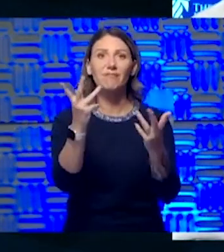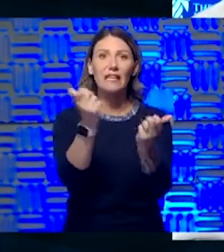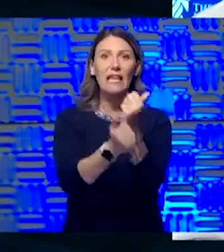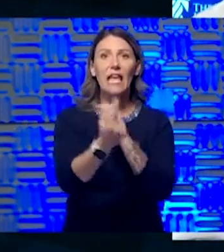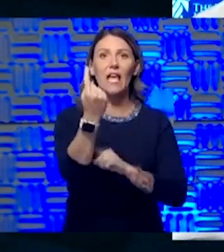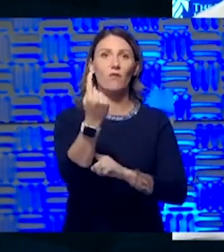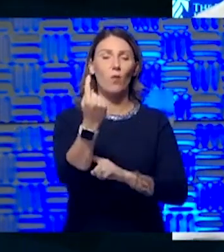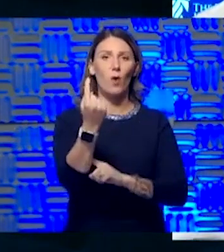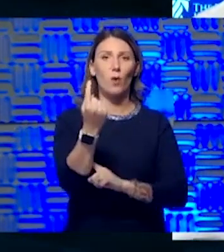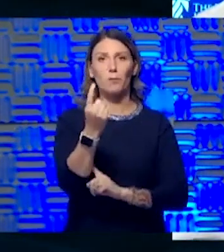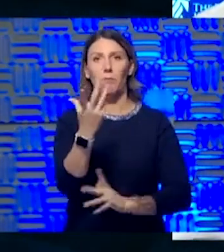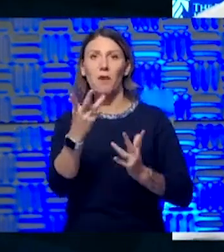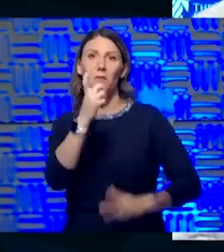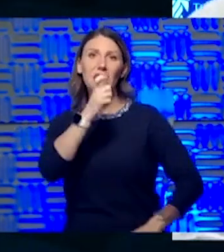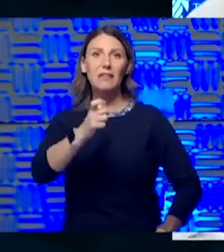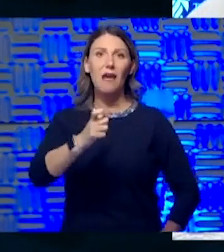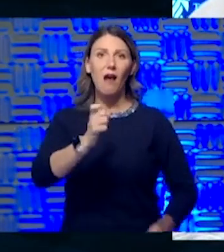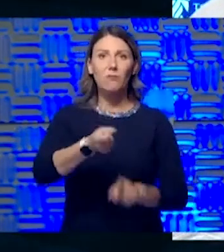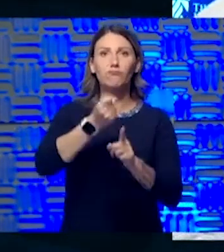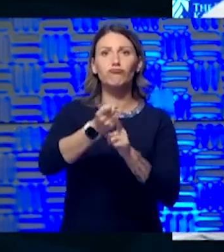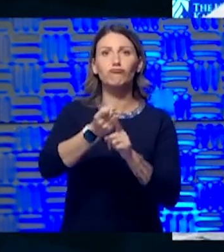everyone else who hasn't had the disease?